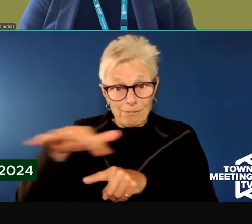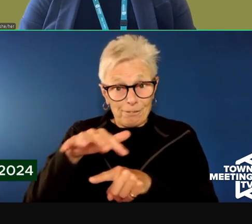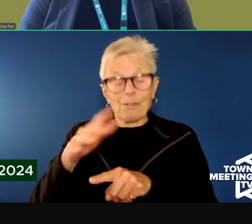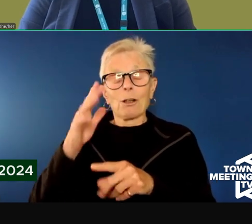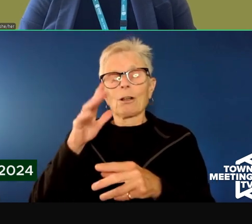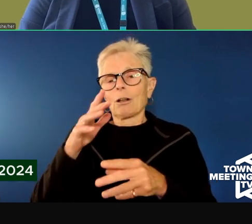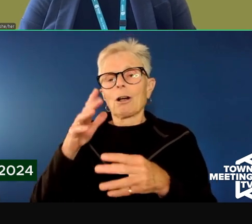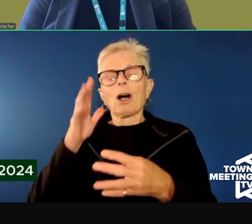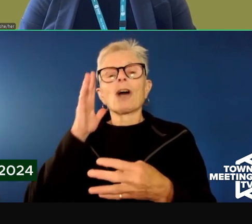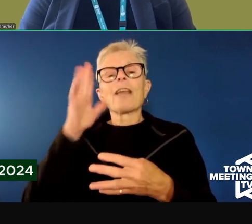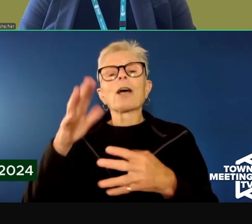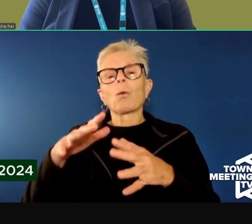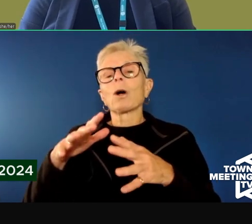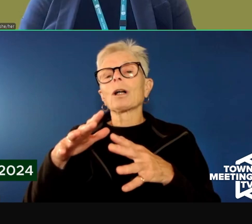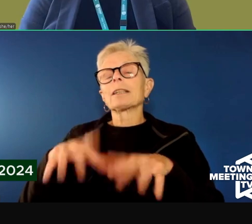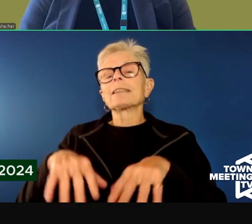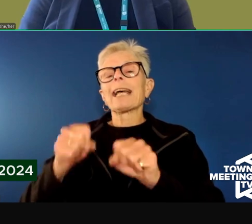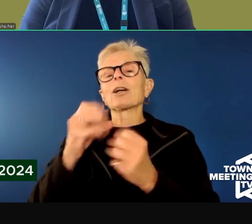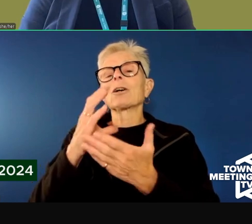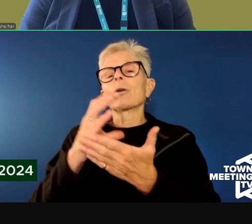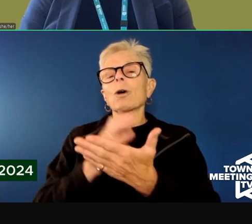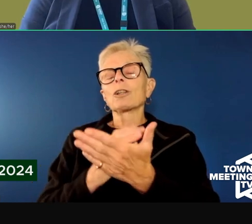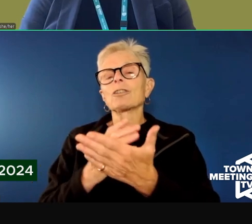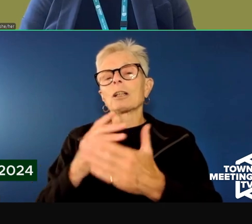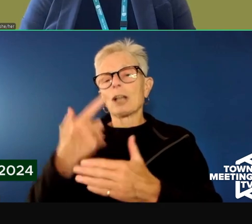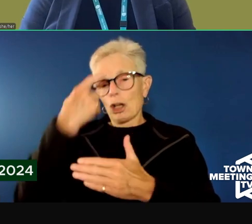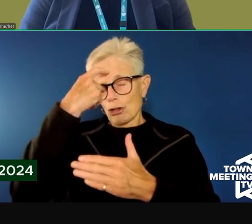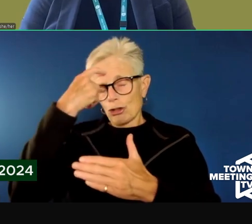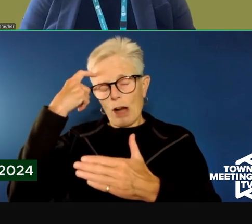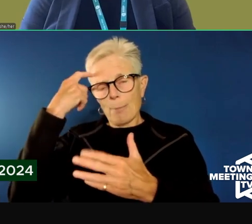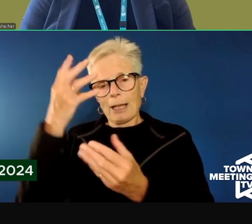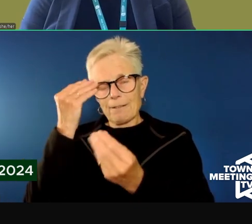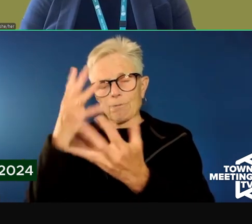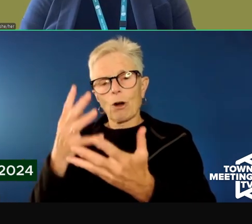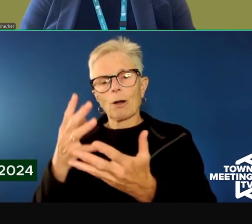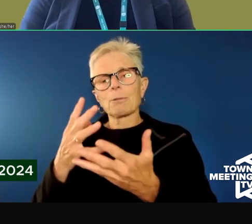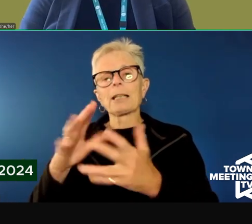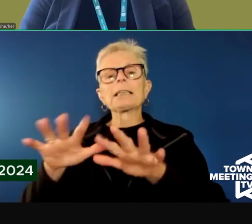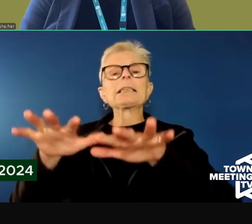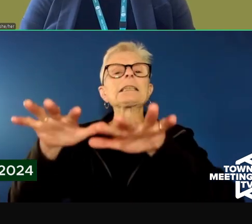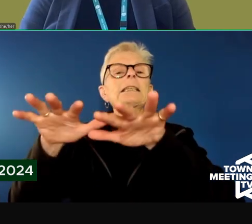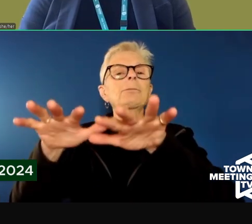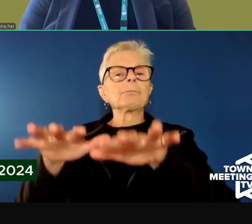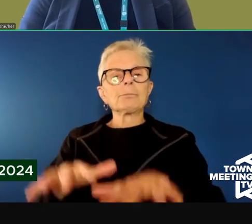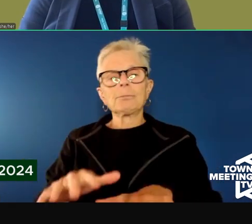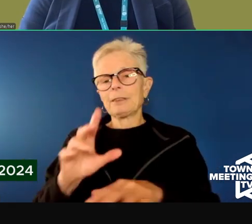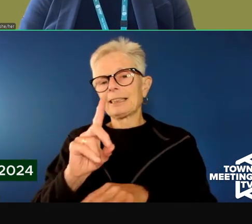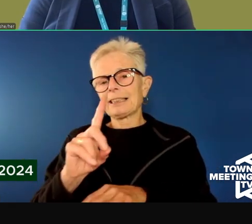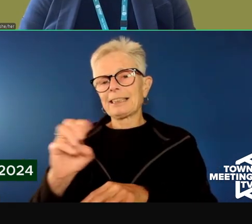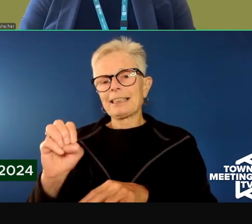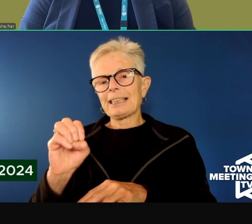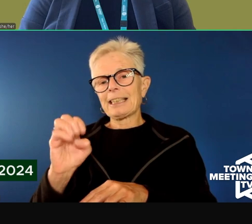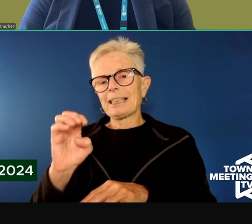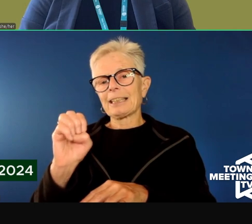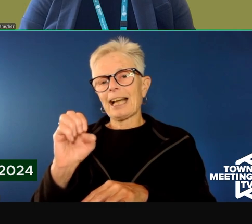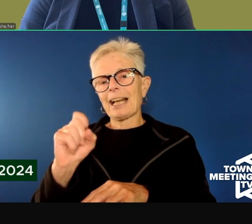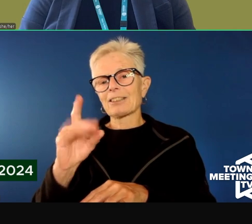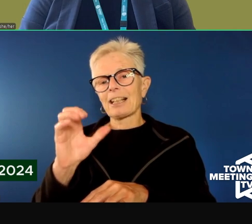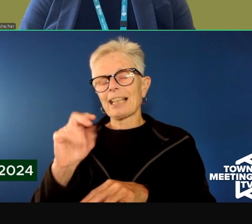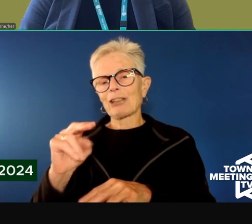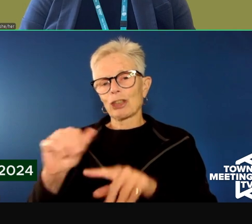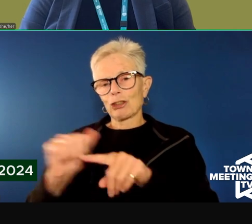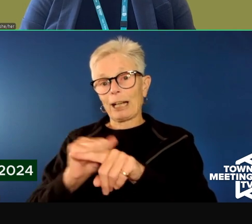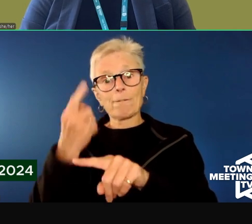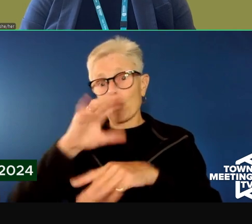a trauma-informed de-escalation training, again, for all staff, and then other trainings